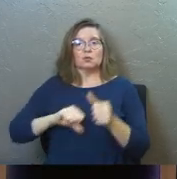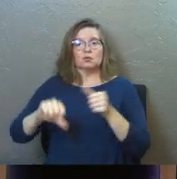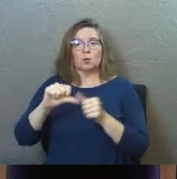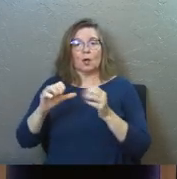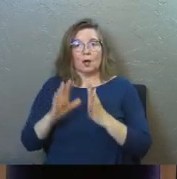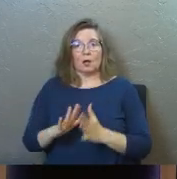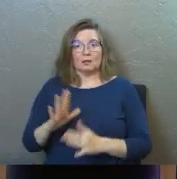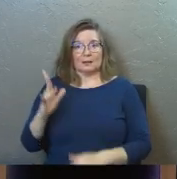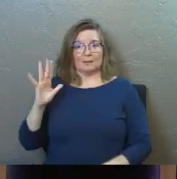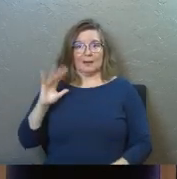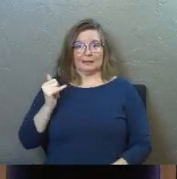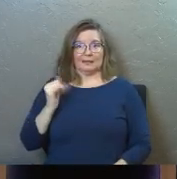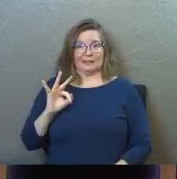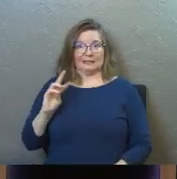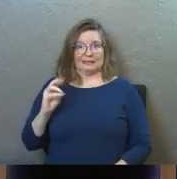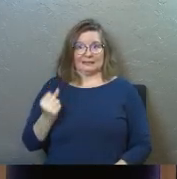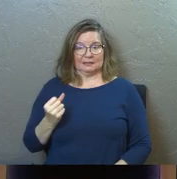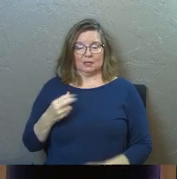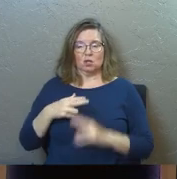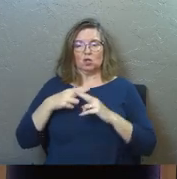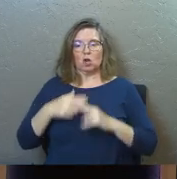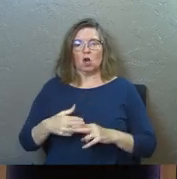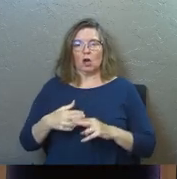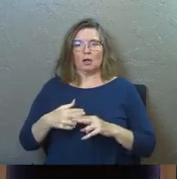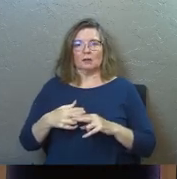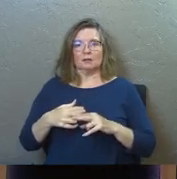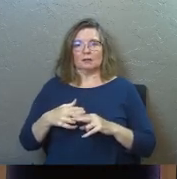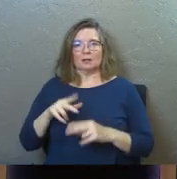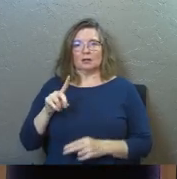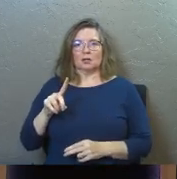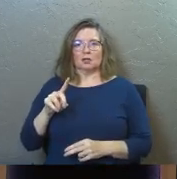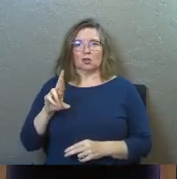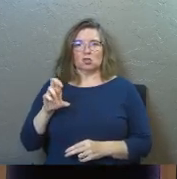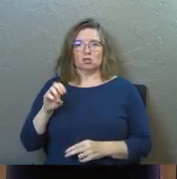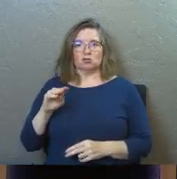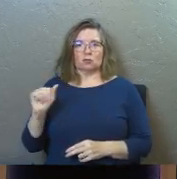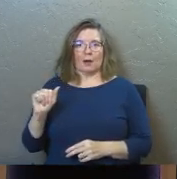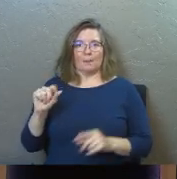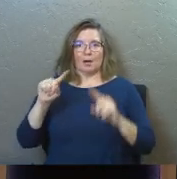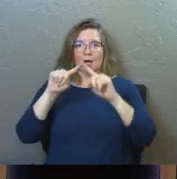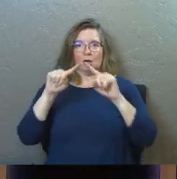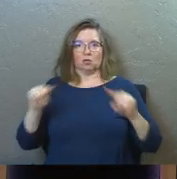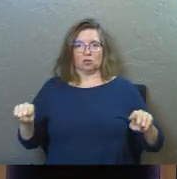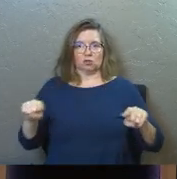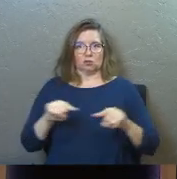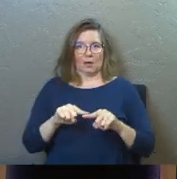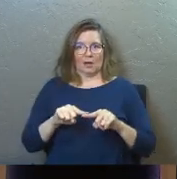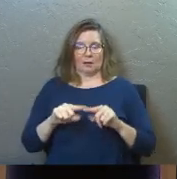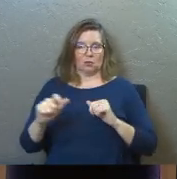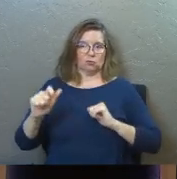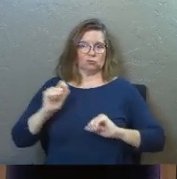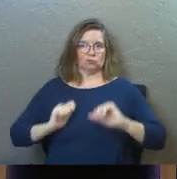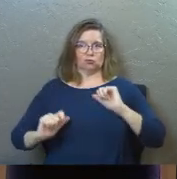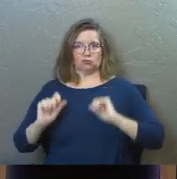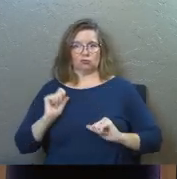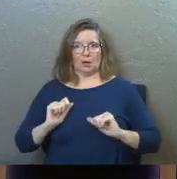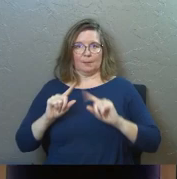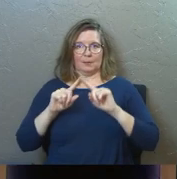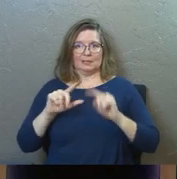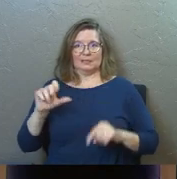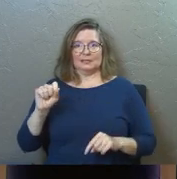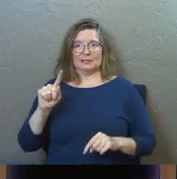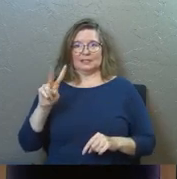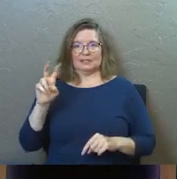1960s, and he called this the drama triangle, this is the Stephen B. Cartman